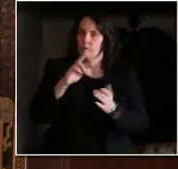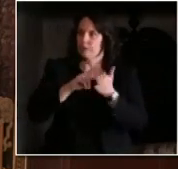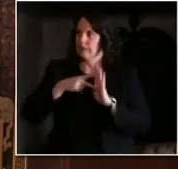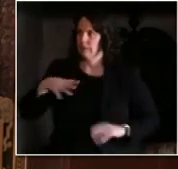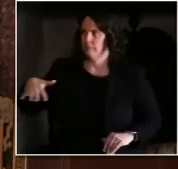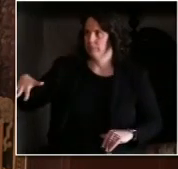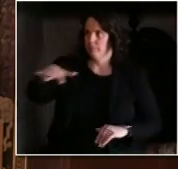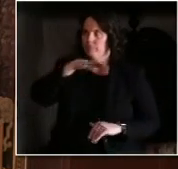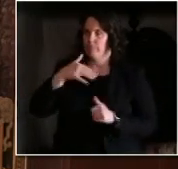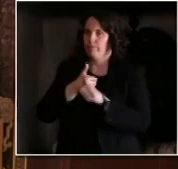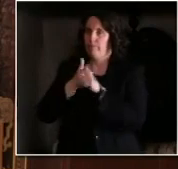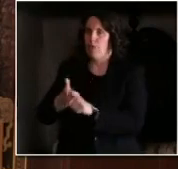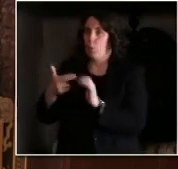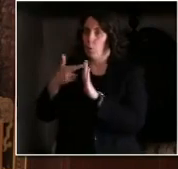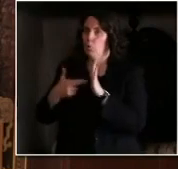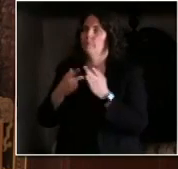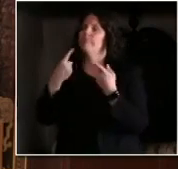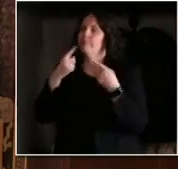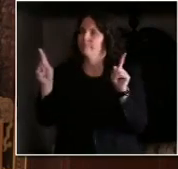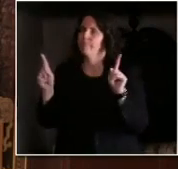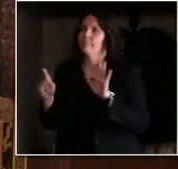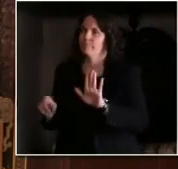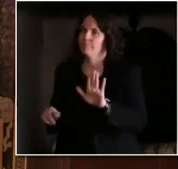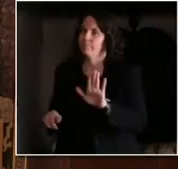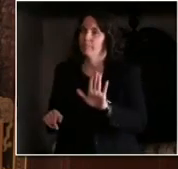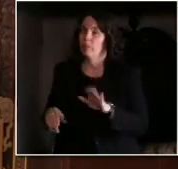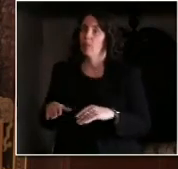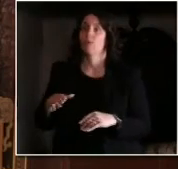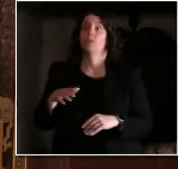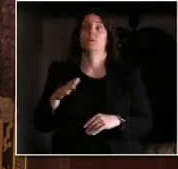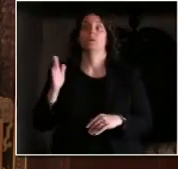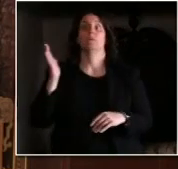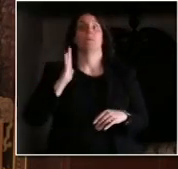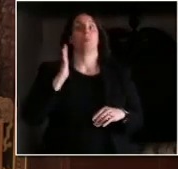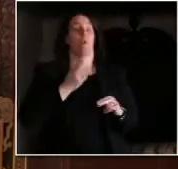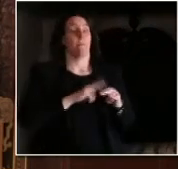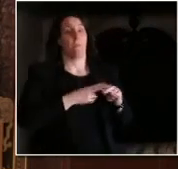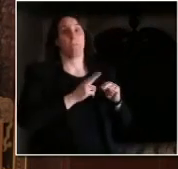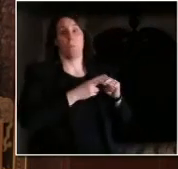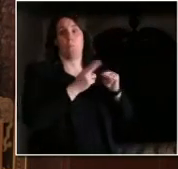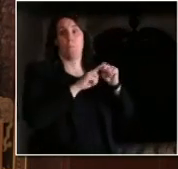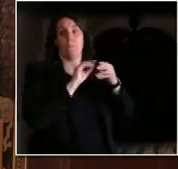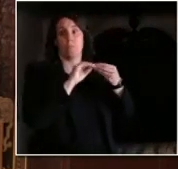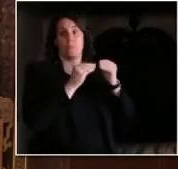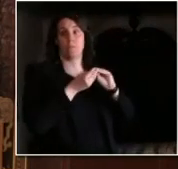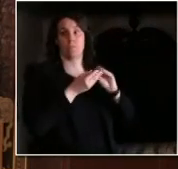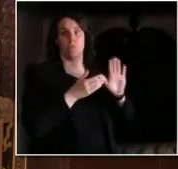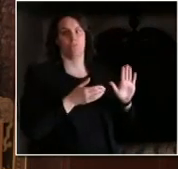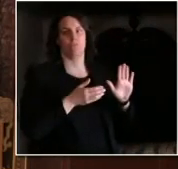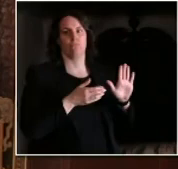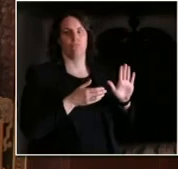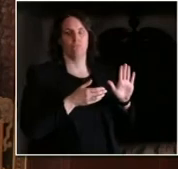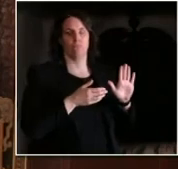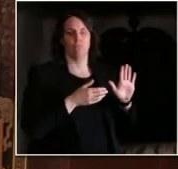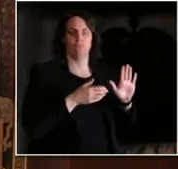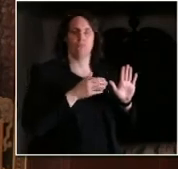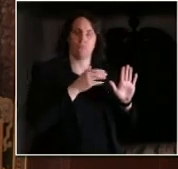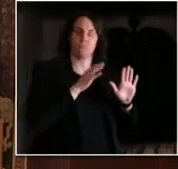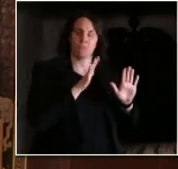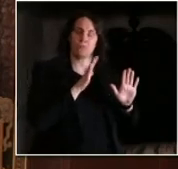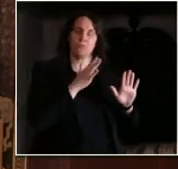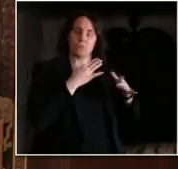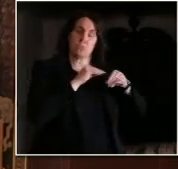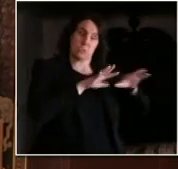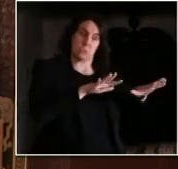are infected, you expect a multiplying effect. So the fact that it's flat means that what we're doing is working. So if we hope, we hope to see